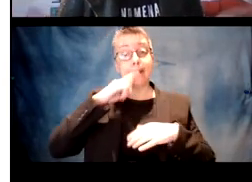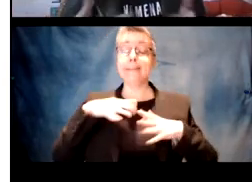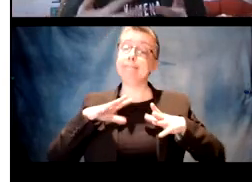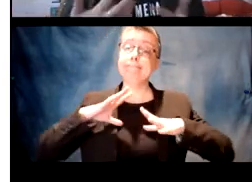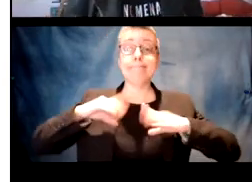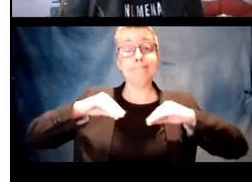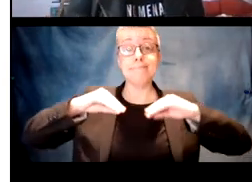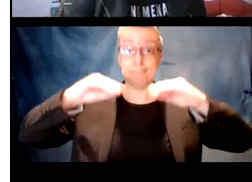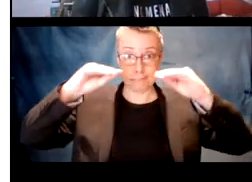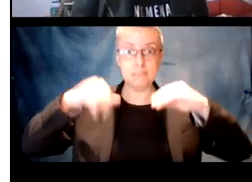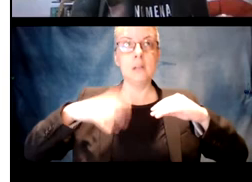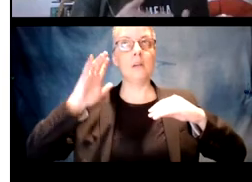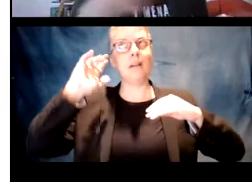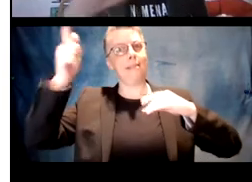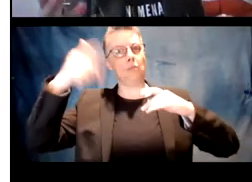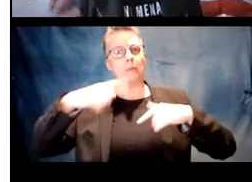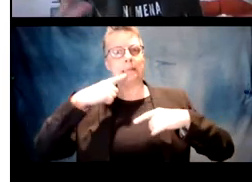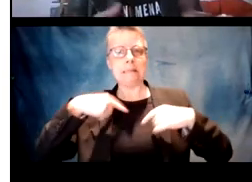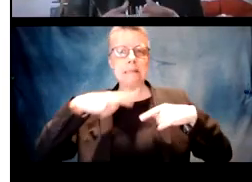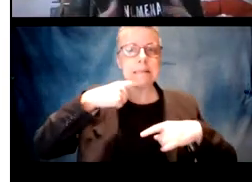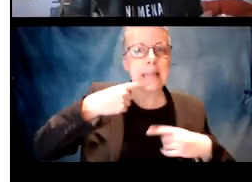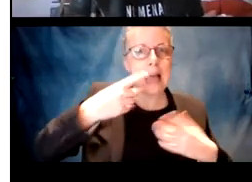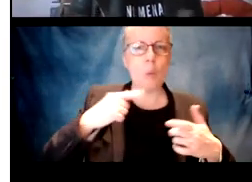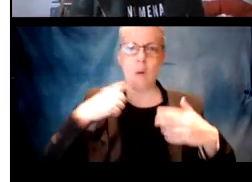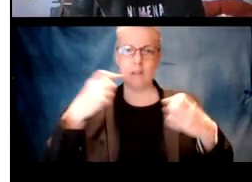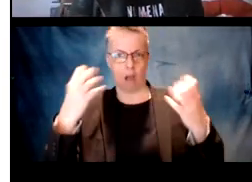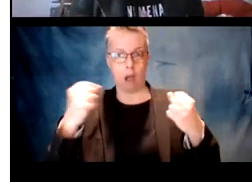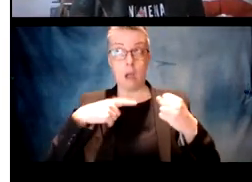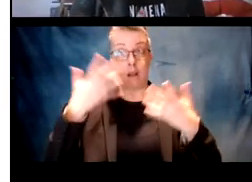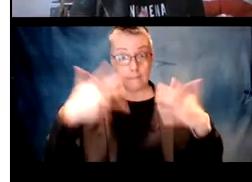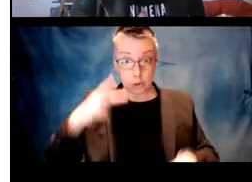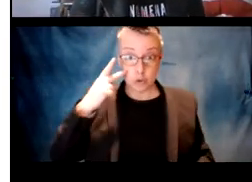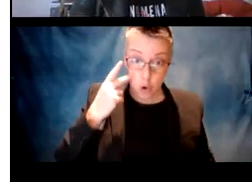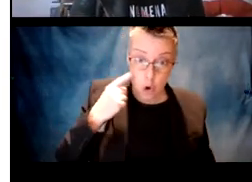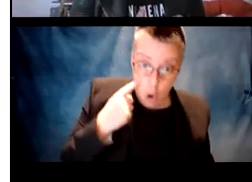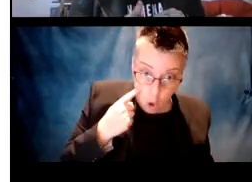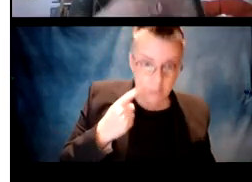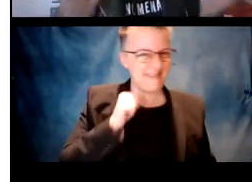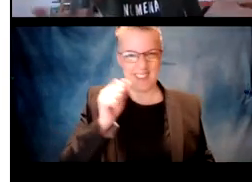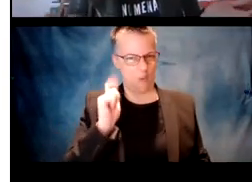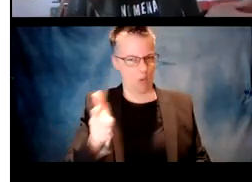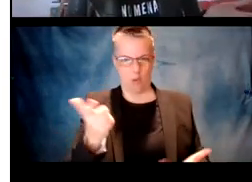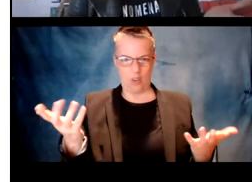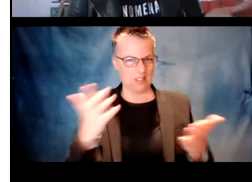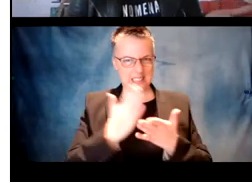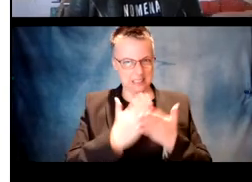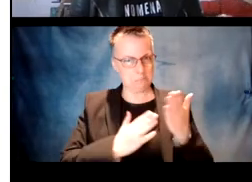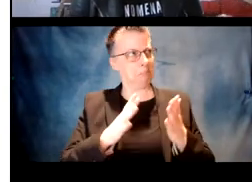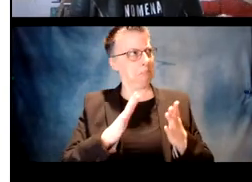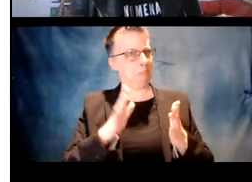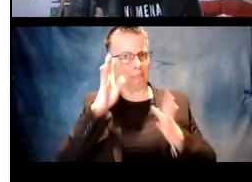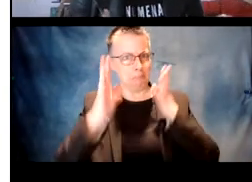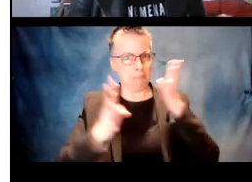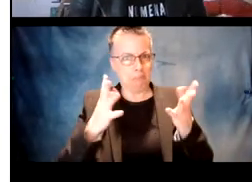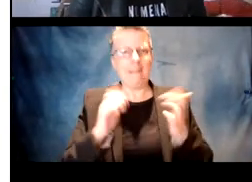not every sentence or form that they will eventually say or sign is actually something